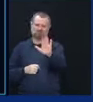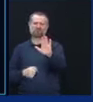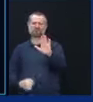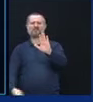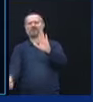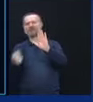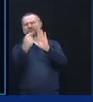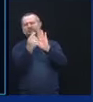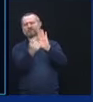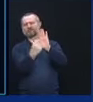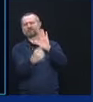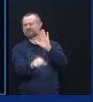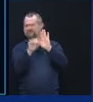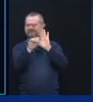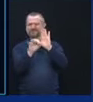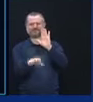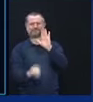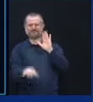died in nursing homes.